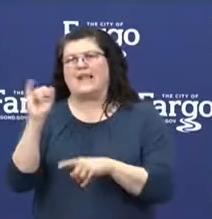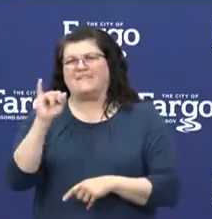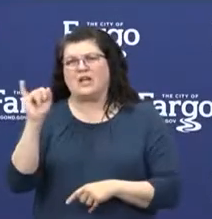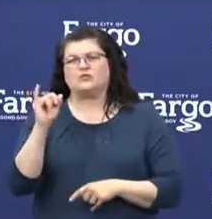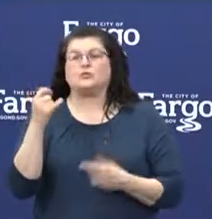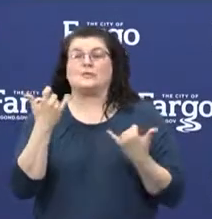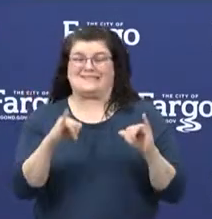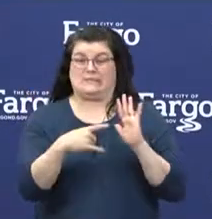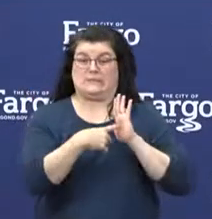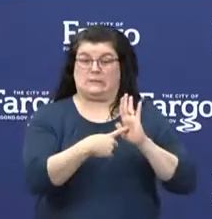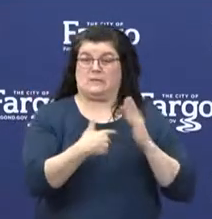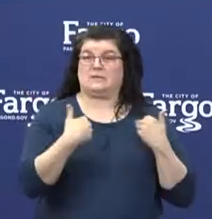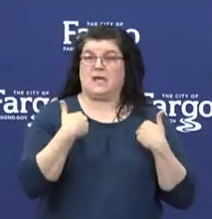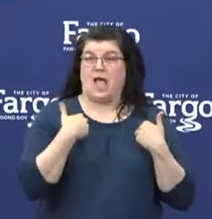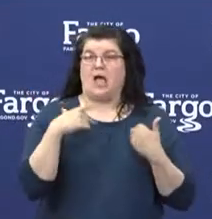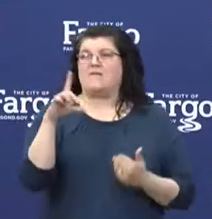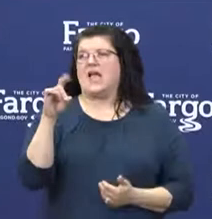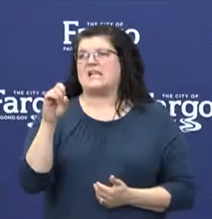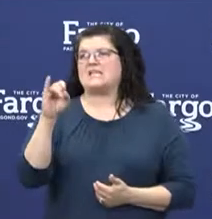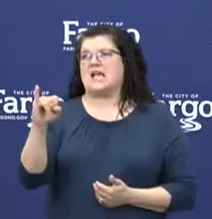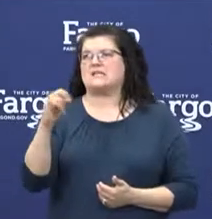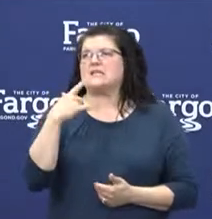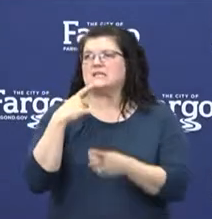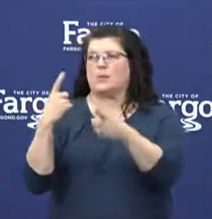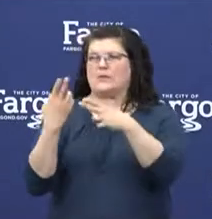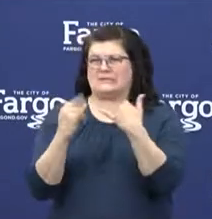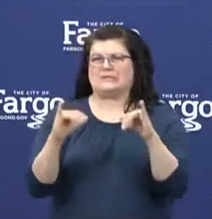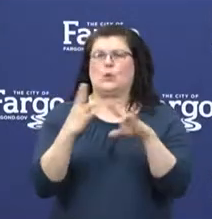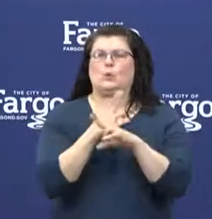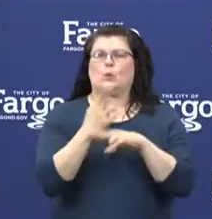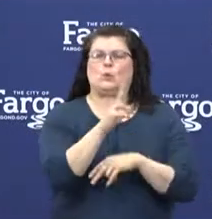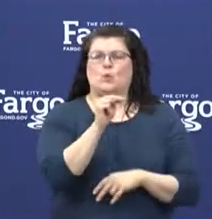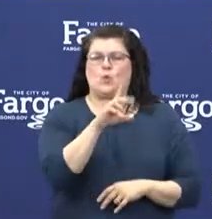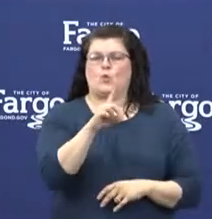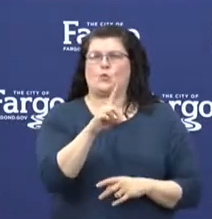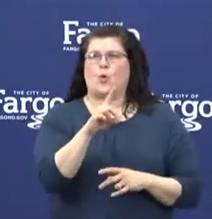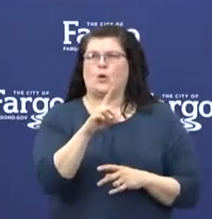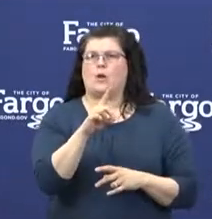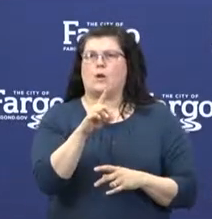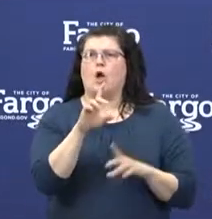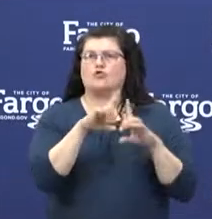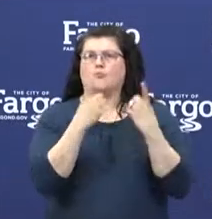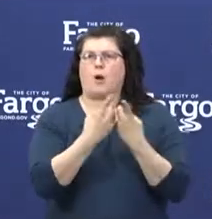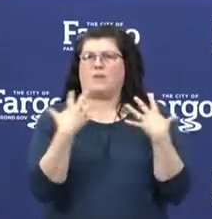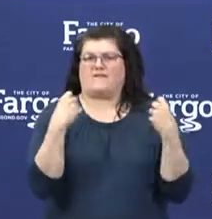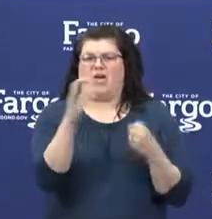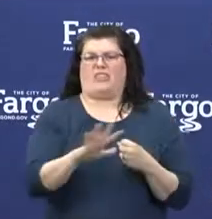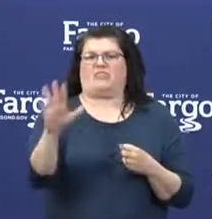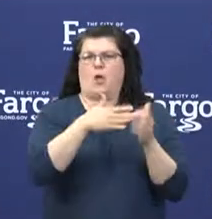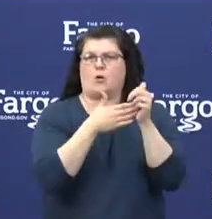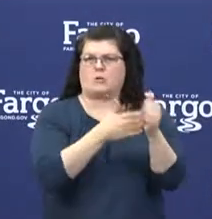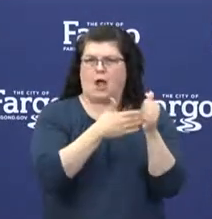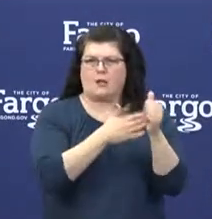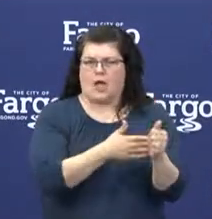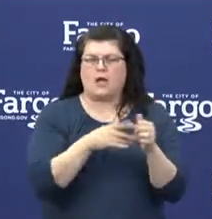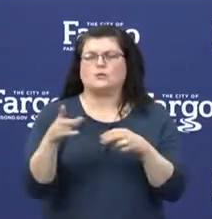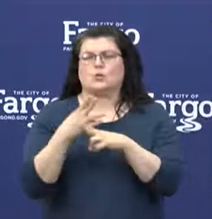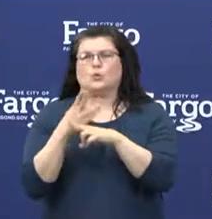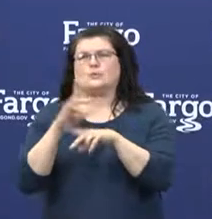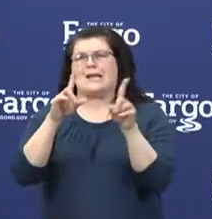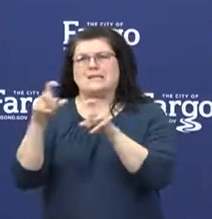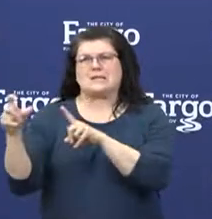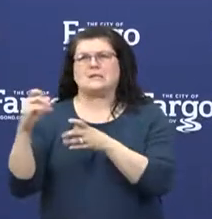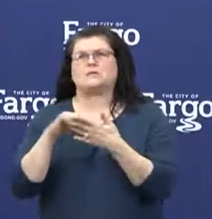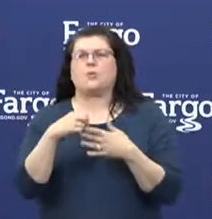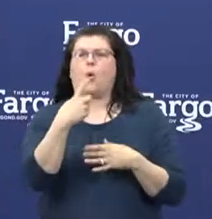we still use, as Desi said, the North Dakota Department of Health guidance that was updated yesterday, which actually liberalized the testing criteria to